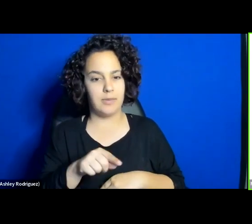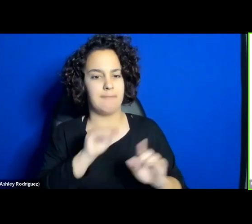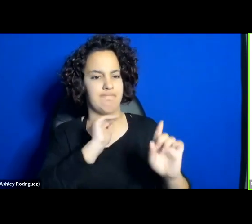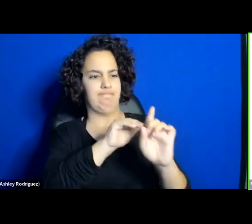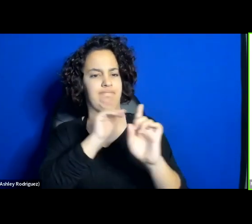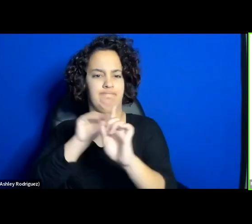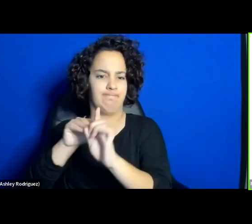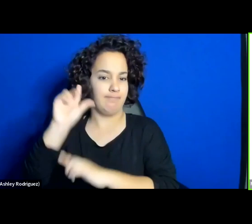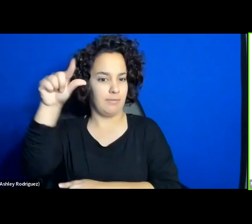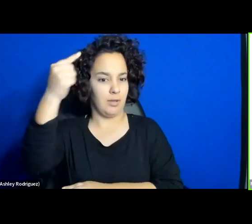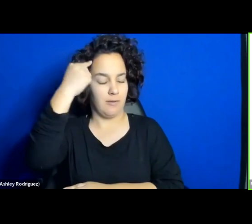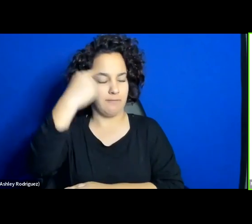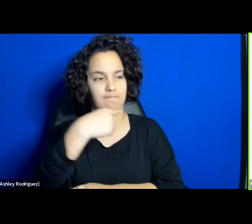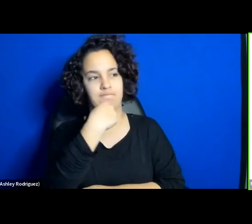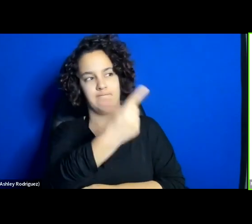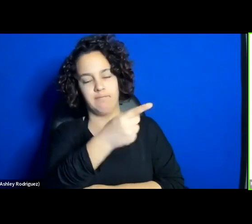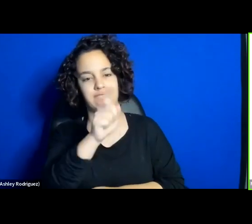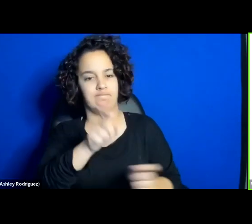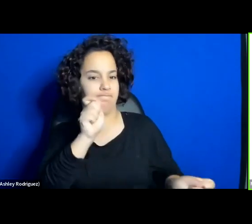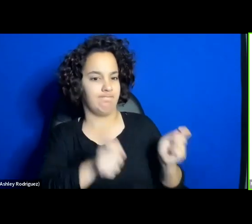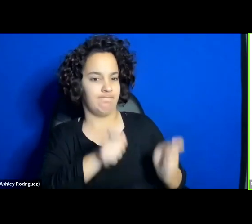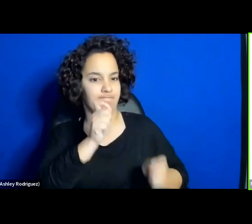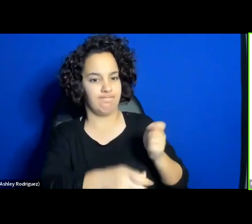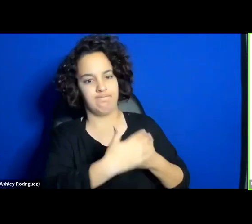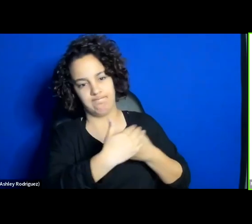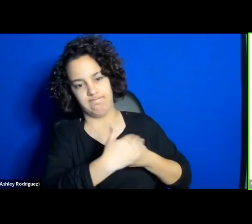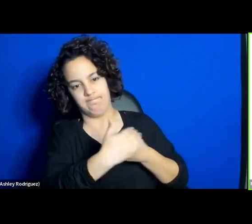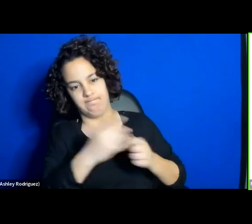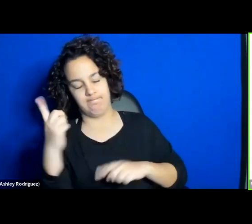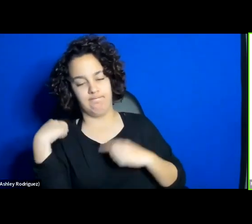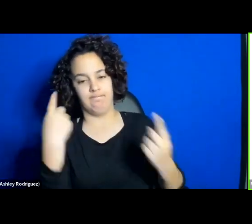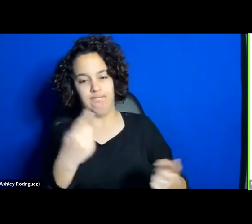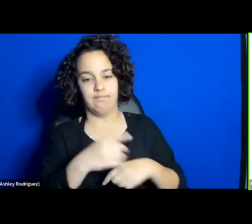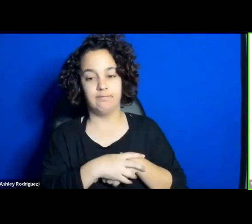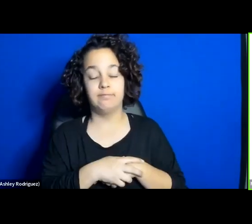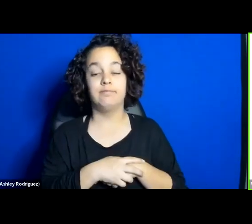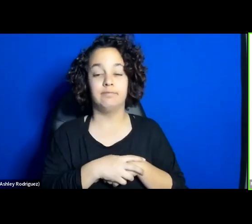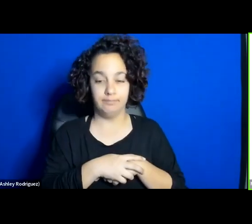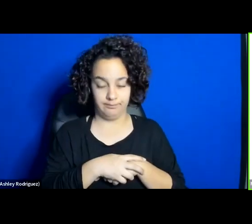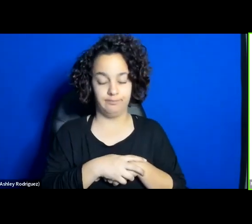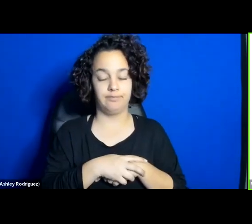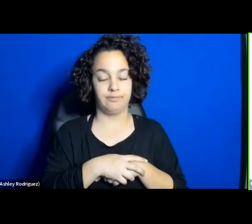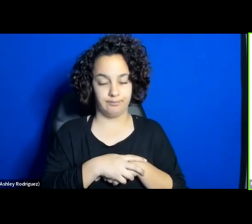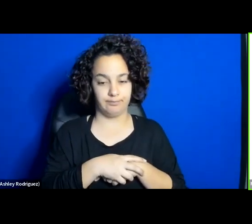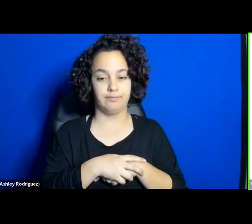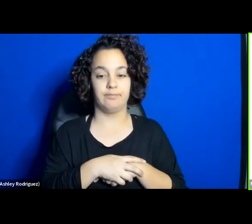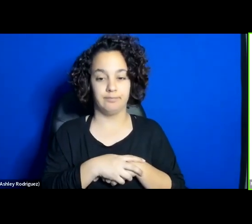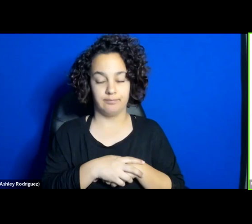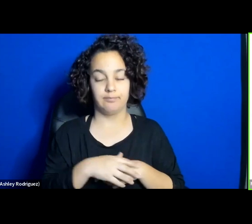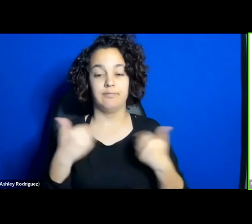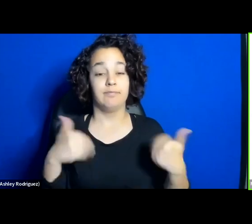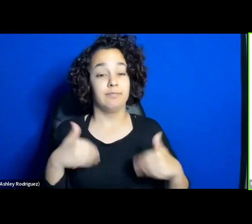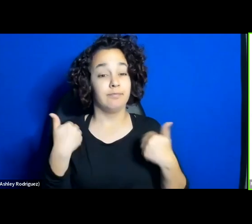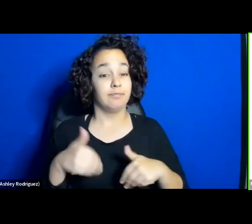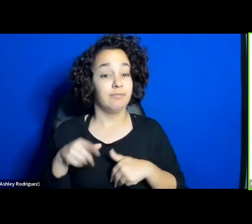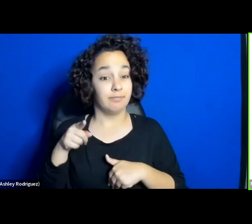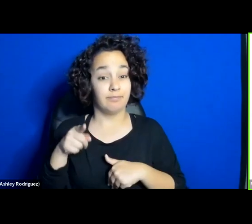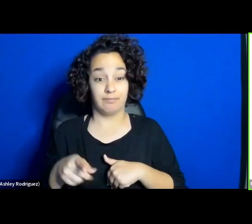all other forms of oppression. The Twitter hashtag, Mahsa Amini, broke the world record with over